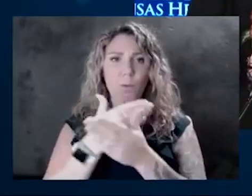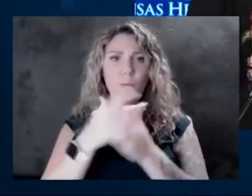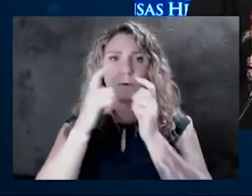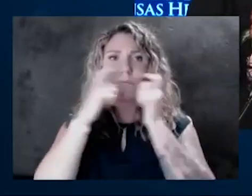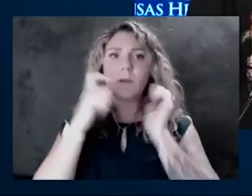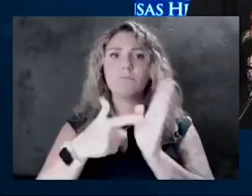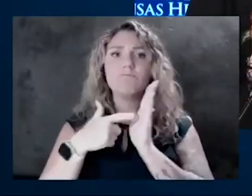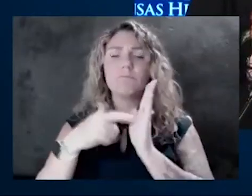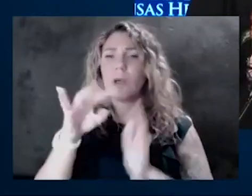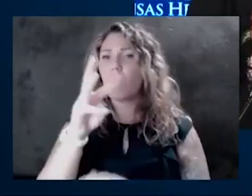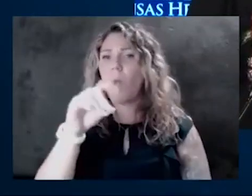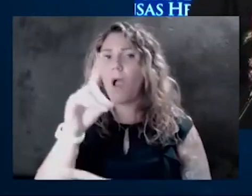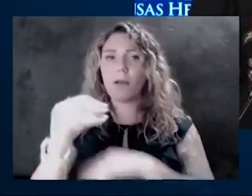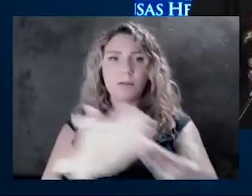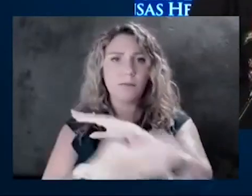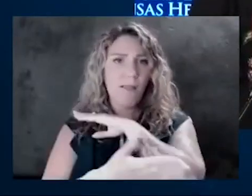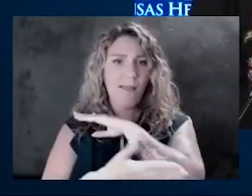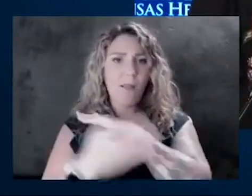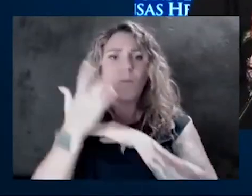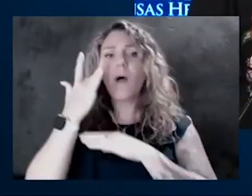where you all are? What do you see?